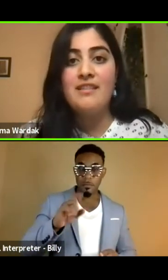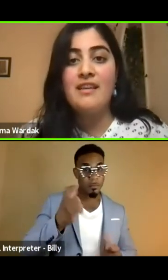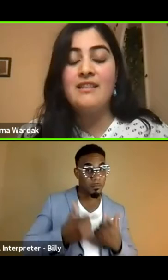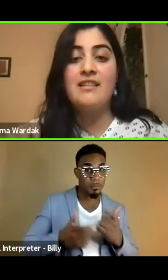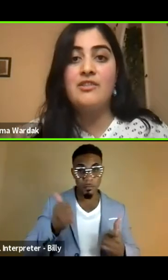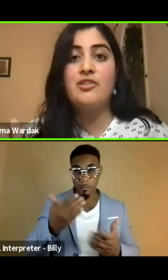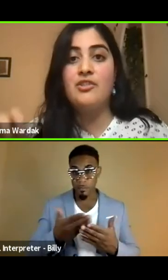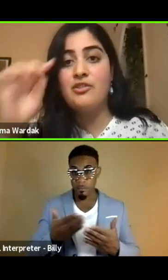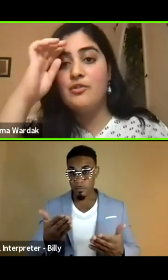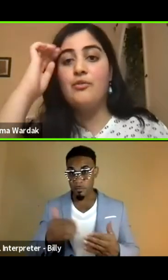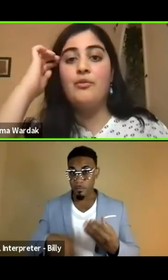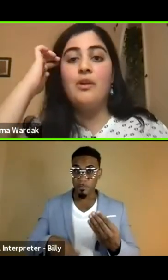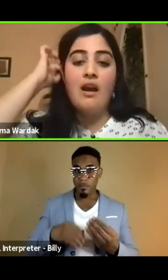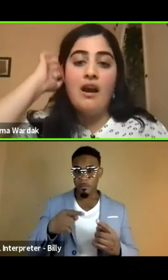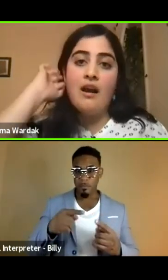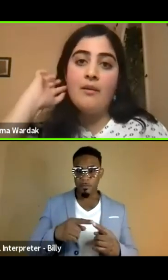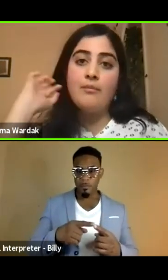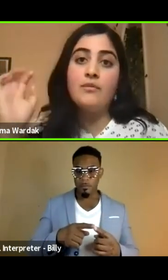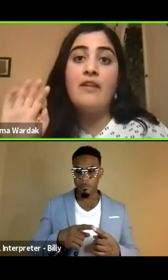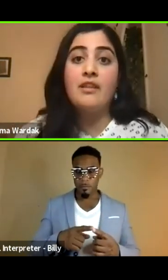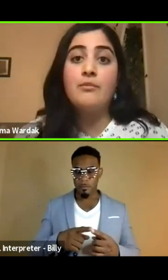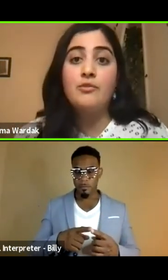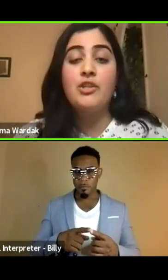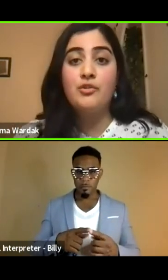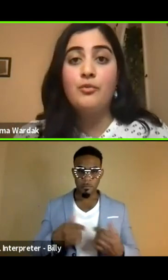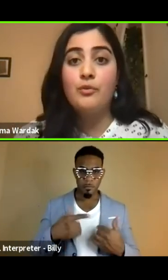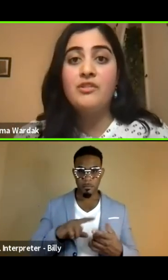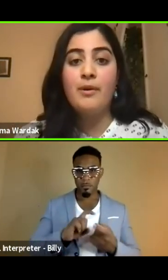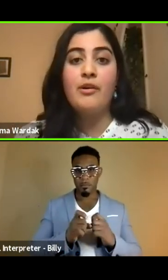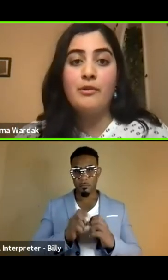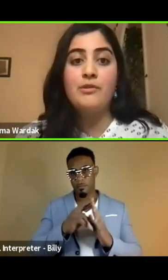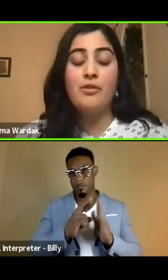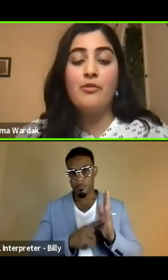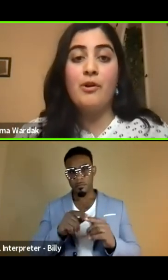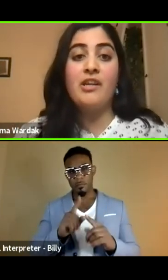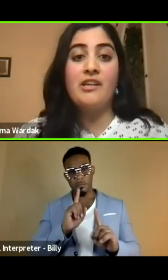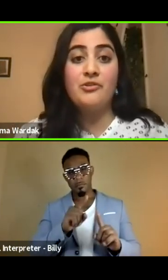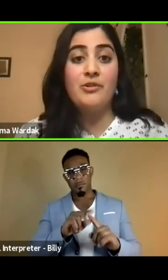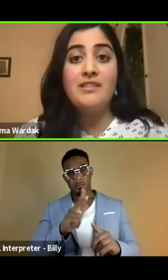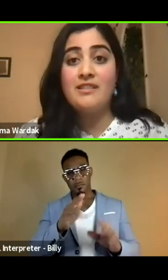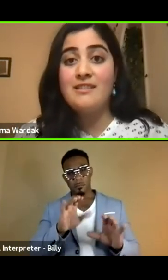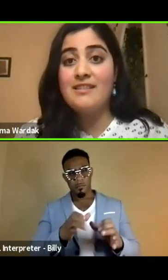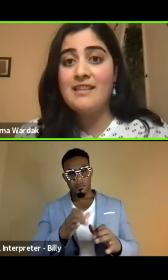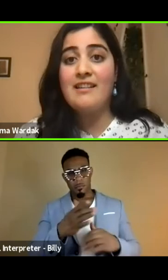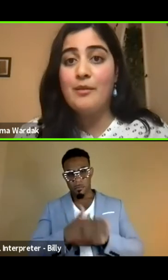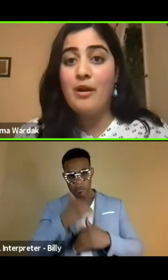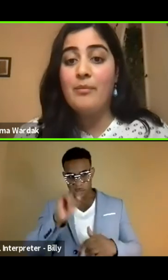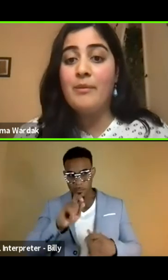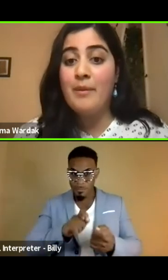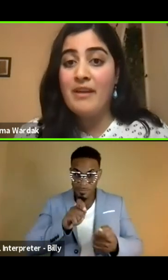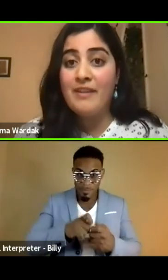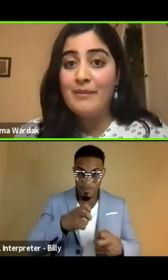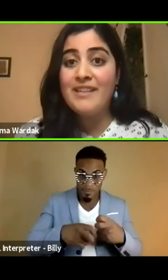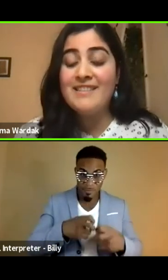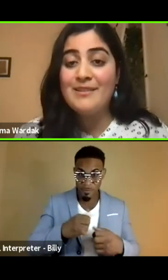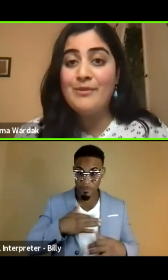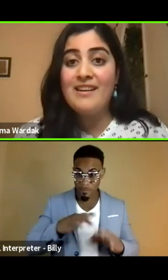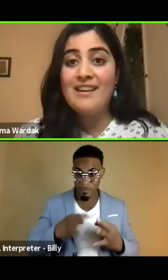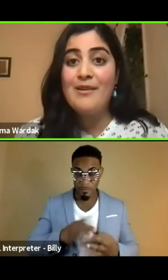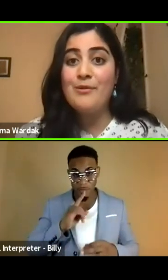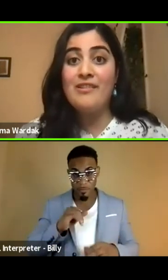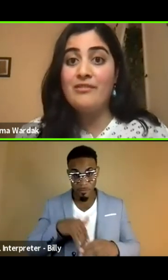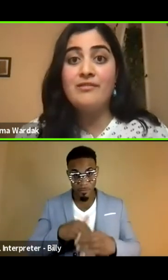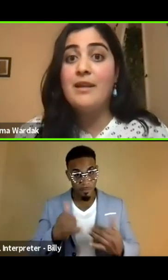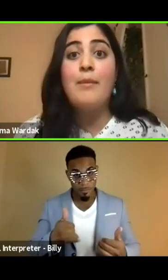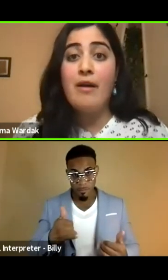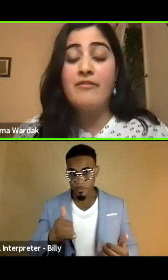the biggest things, in addition to, um, having them change the rules about going to a third party country, because this is exactly the problem that my family is in